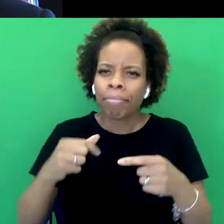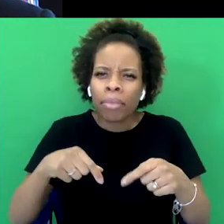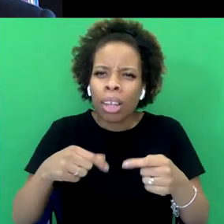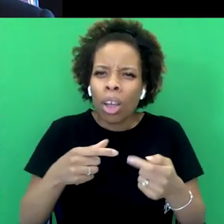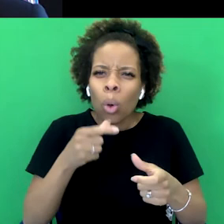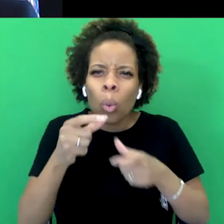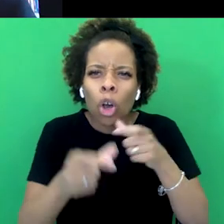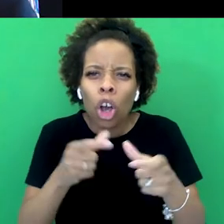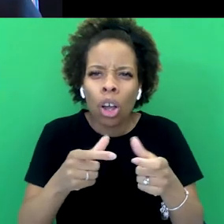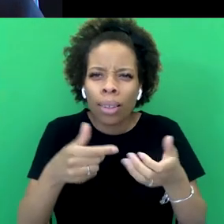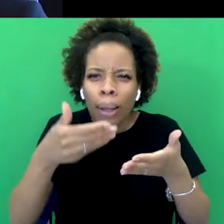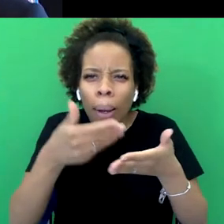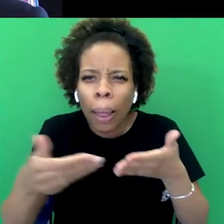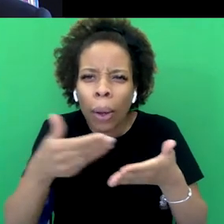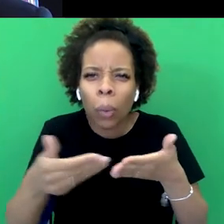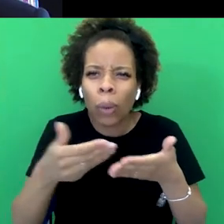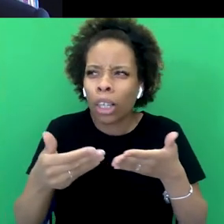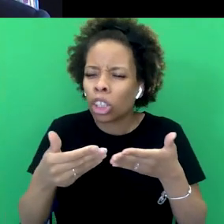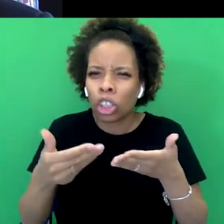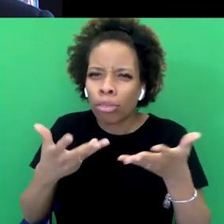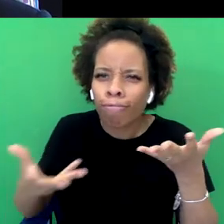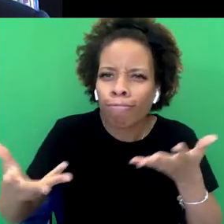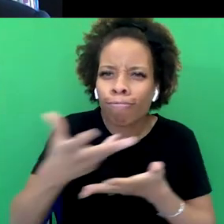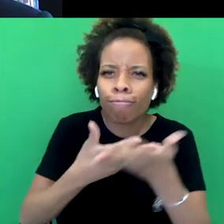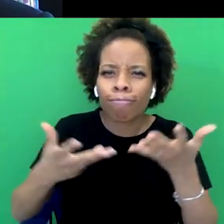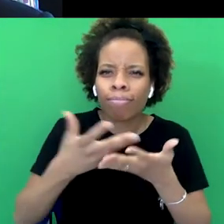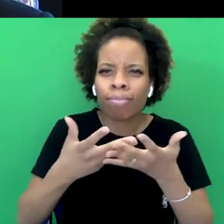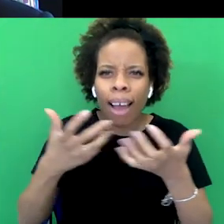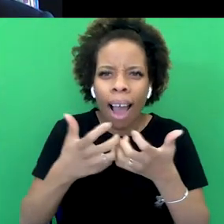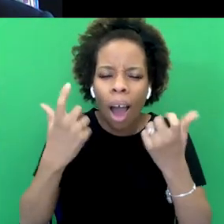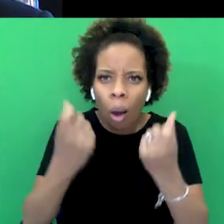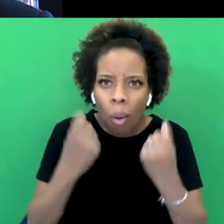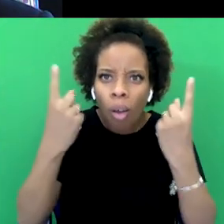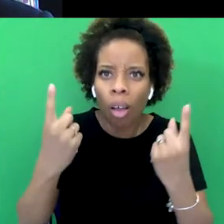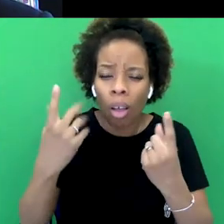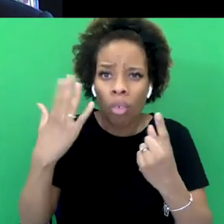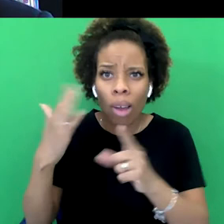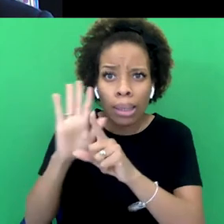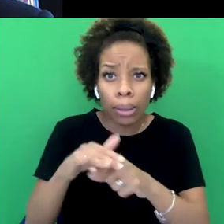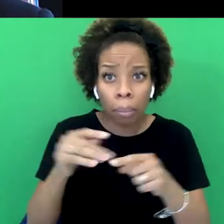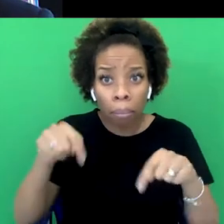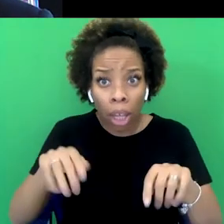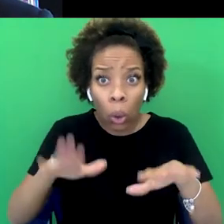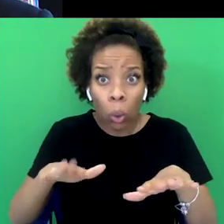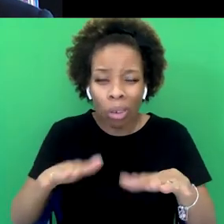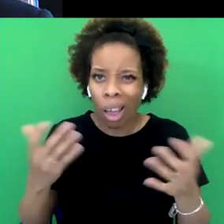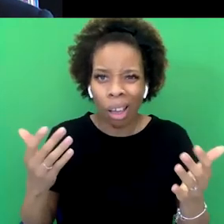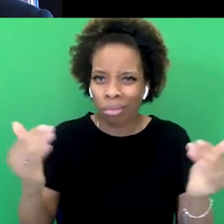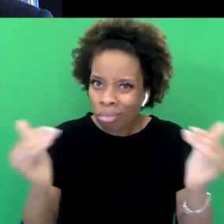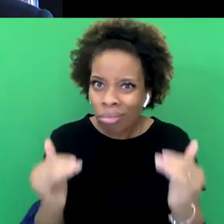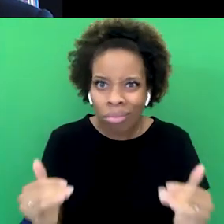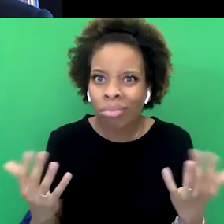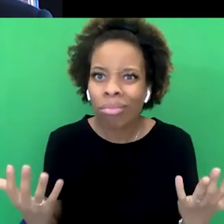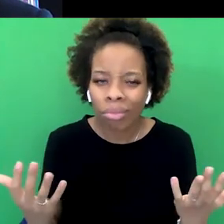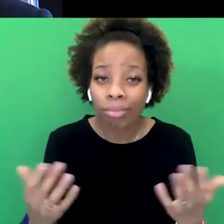jargon and the kind of moral tools of talking about racism are really poor in the UK. Yeah, I think it's partly because,